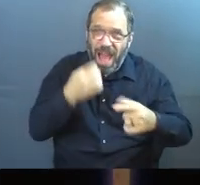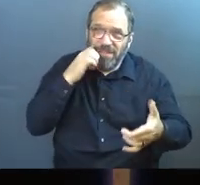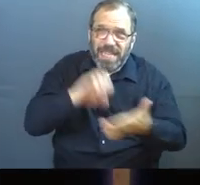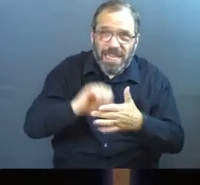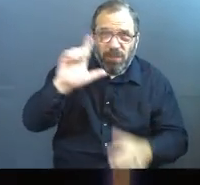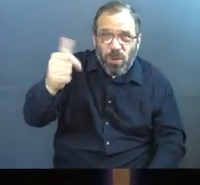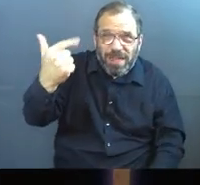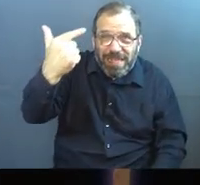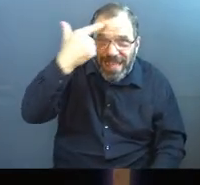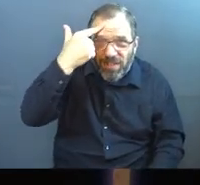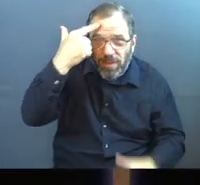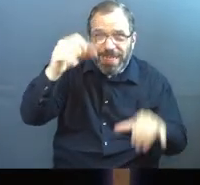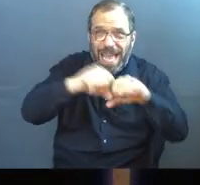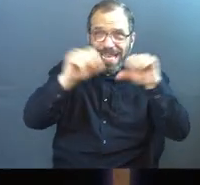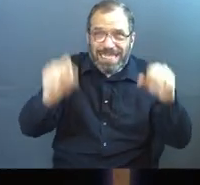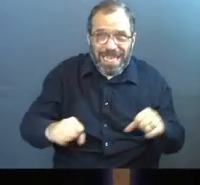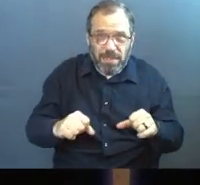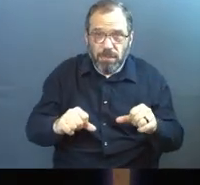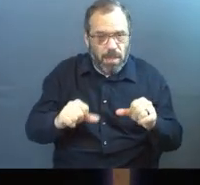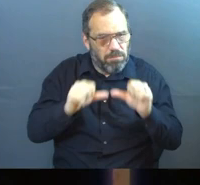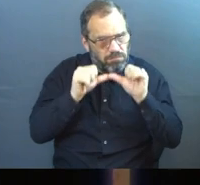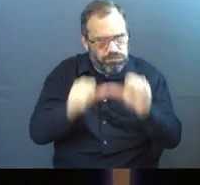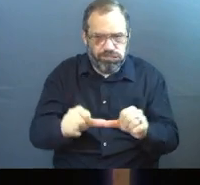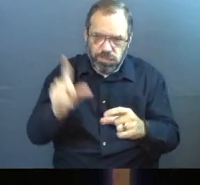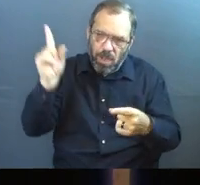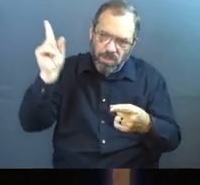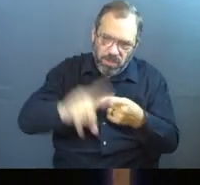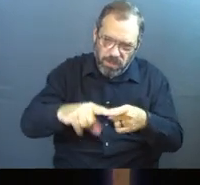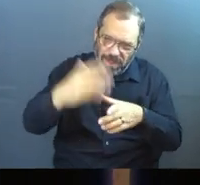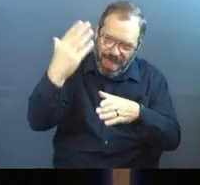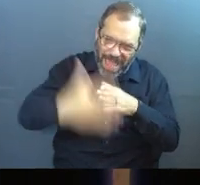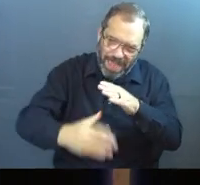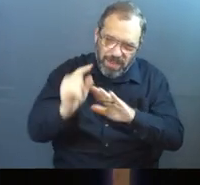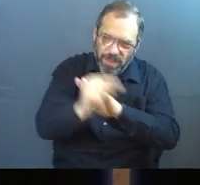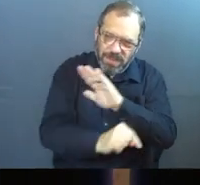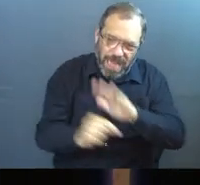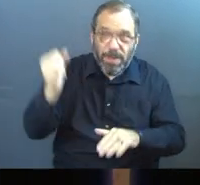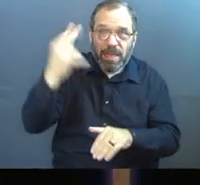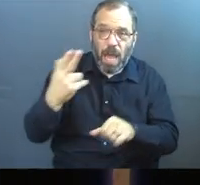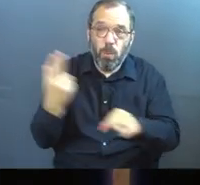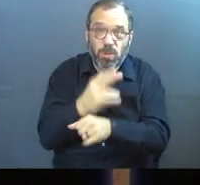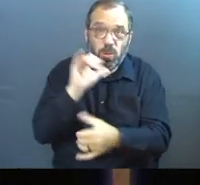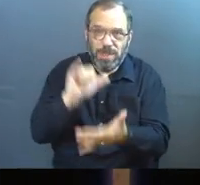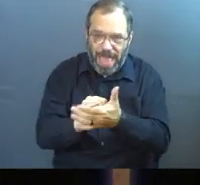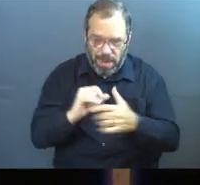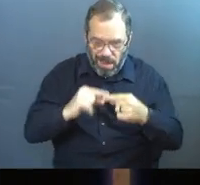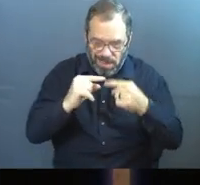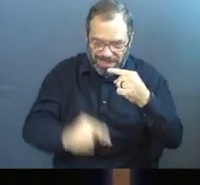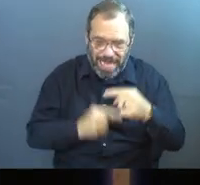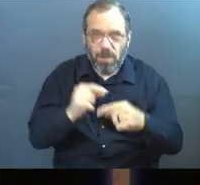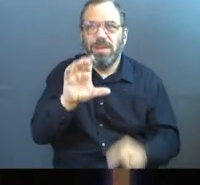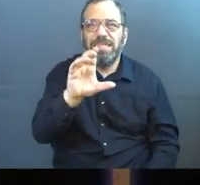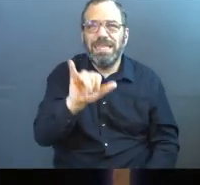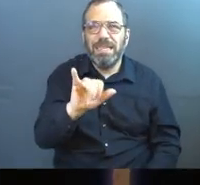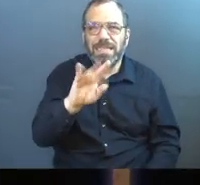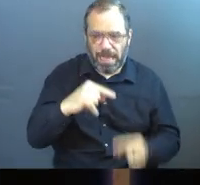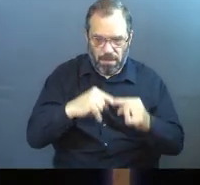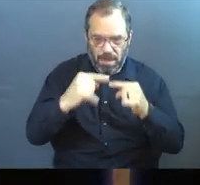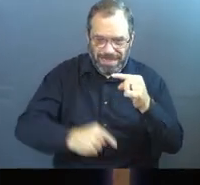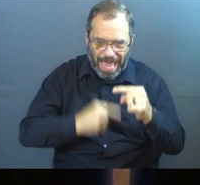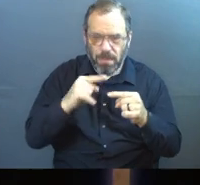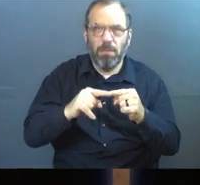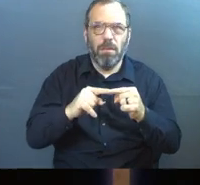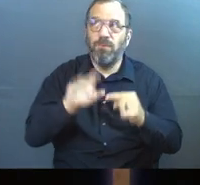evil systems that will not stop until the very end of time. And God will utilize that cycle for his purposes,